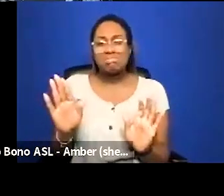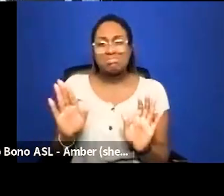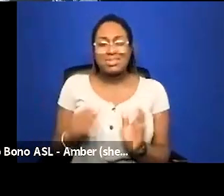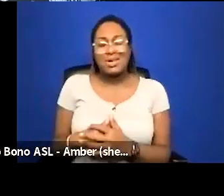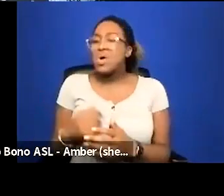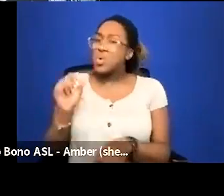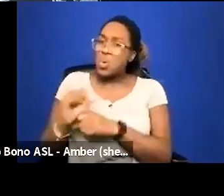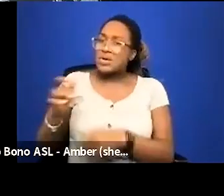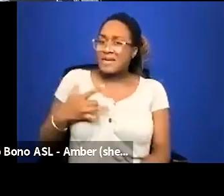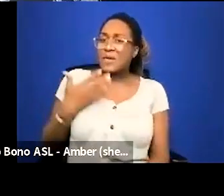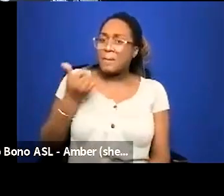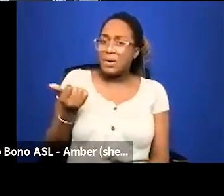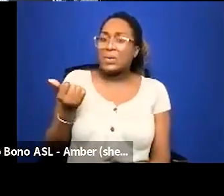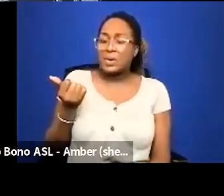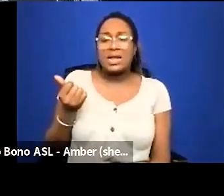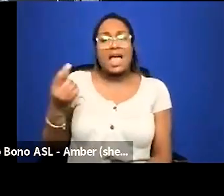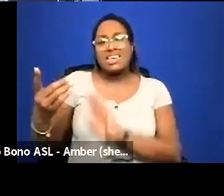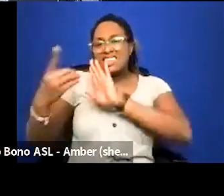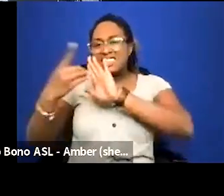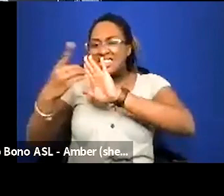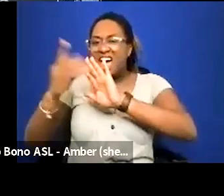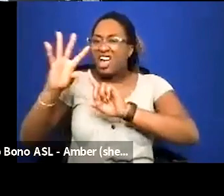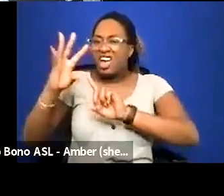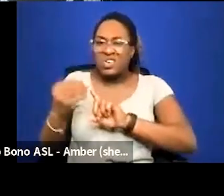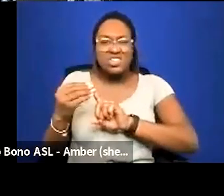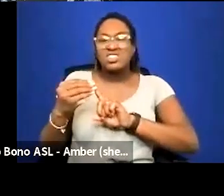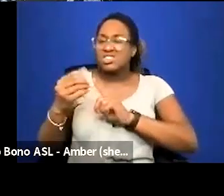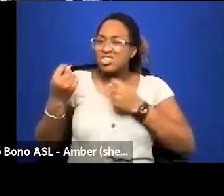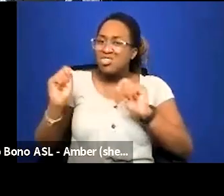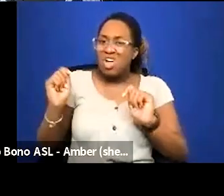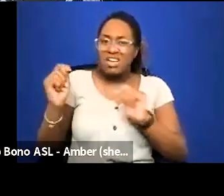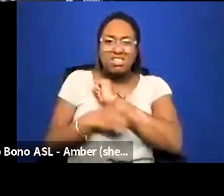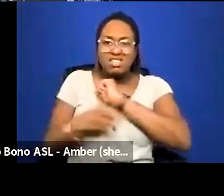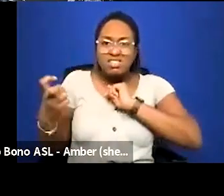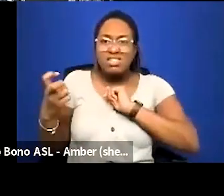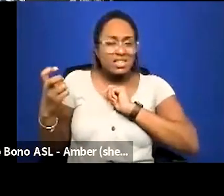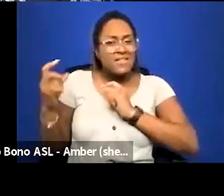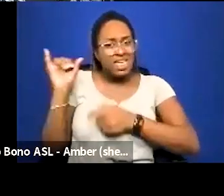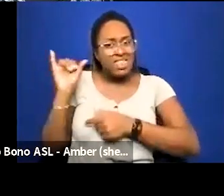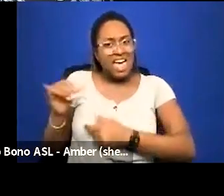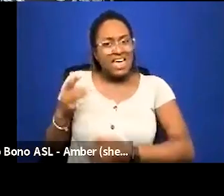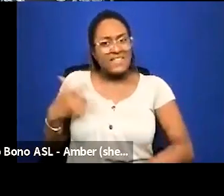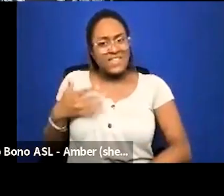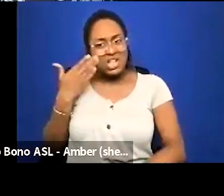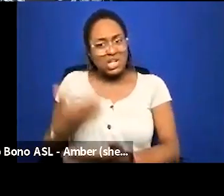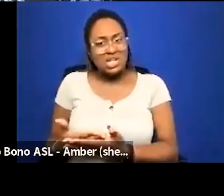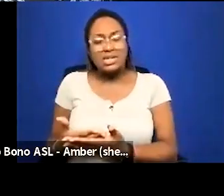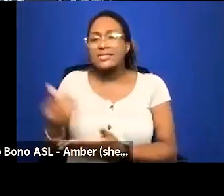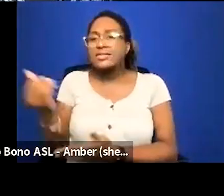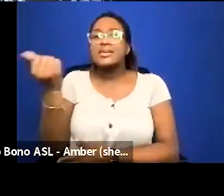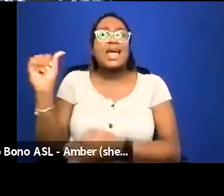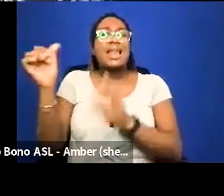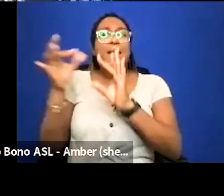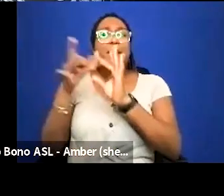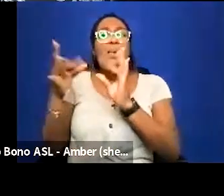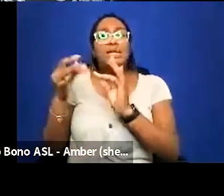better i feel like diet culture and all these things have have tried to rob us of that you know and even any mention in fat liberation of